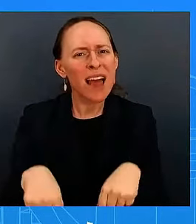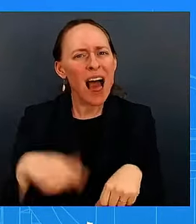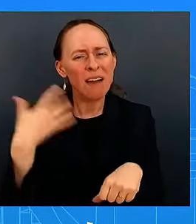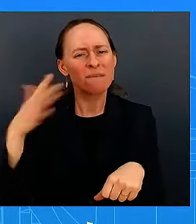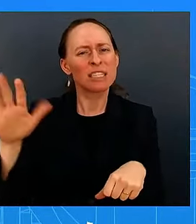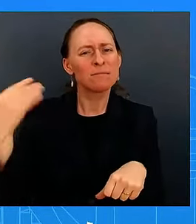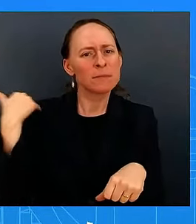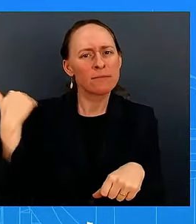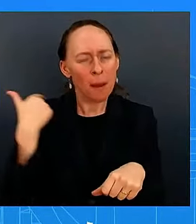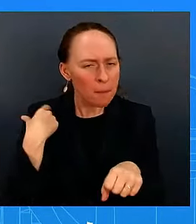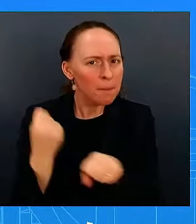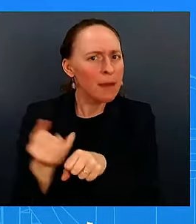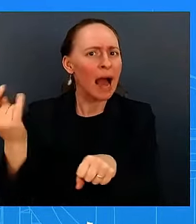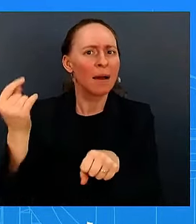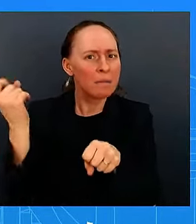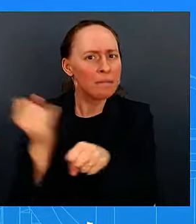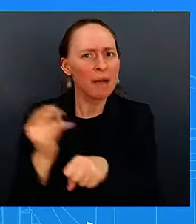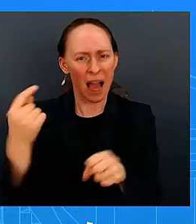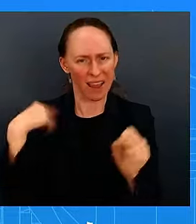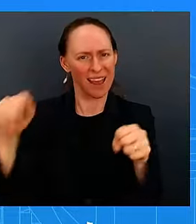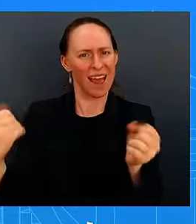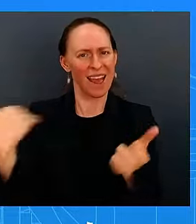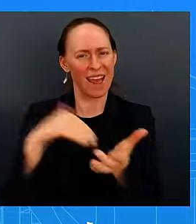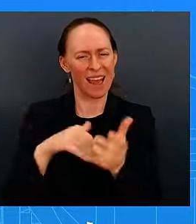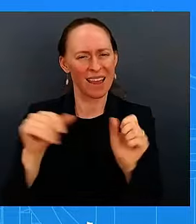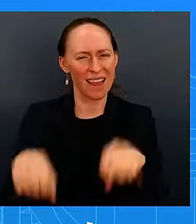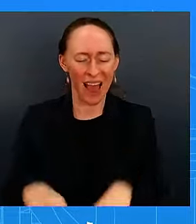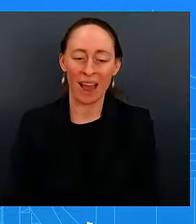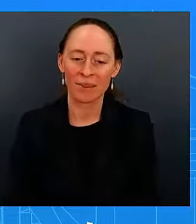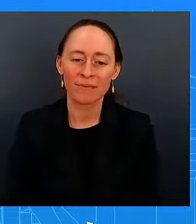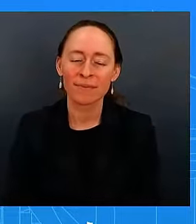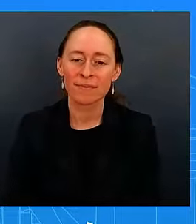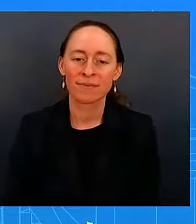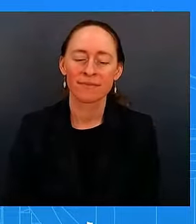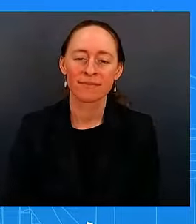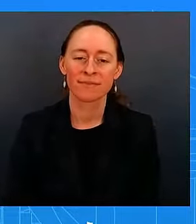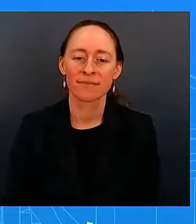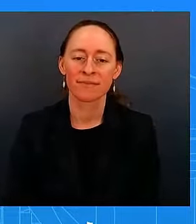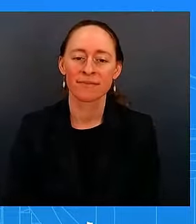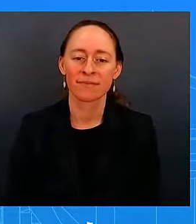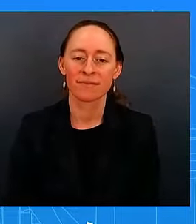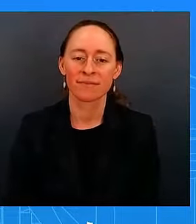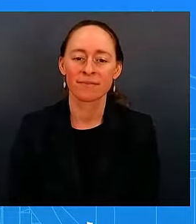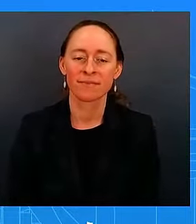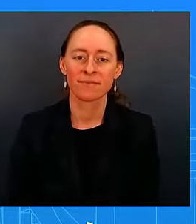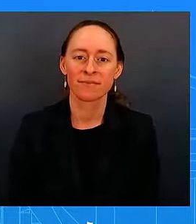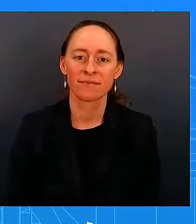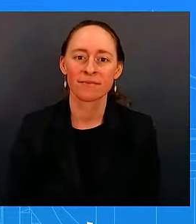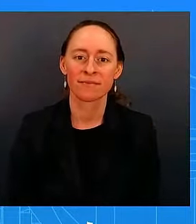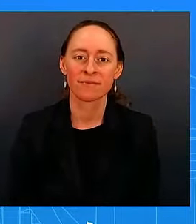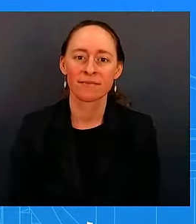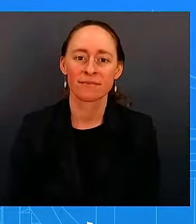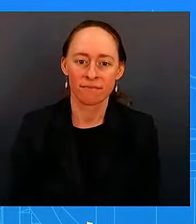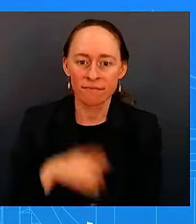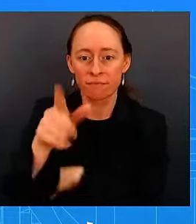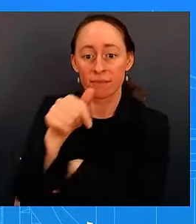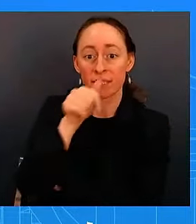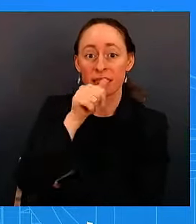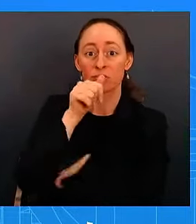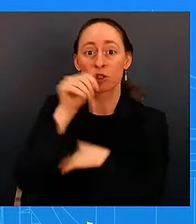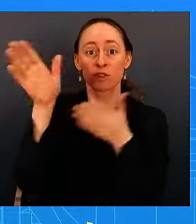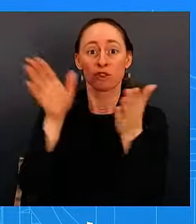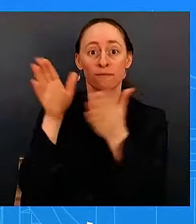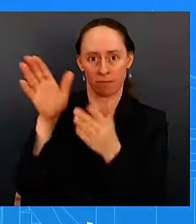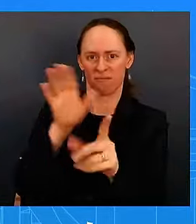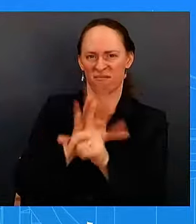the american people deserve earlier this week johnson was talking about um secret service protection of trump but he said this about the president he